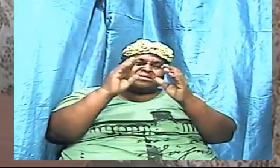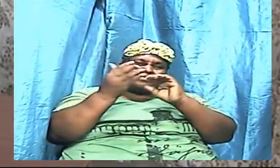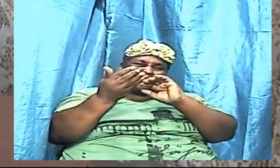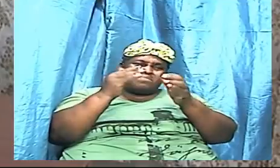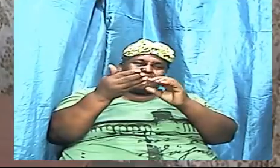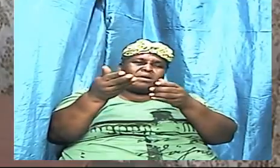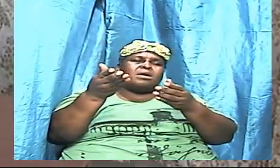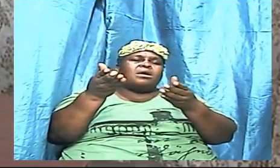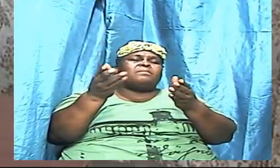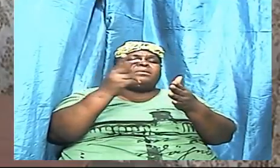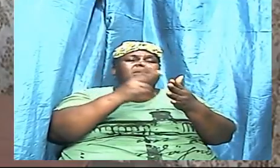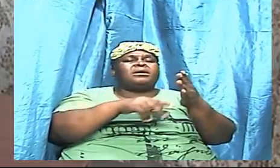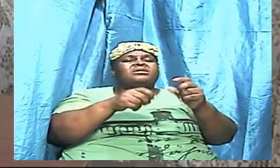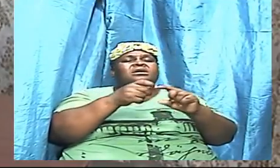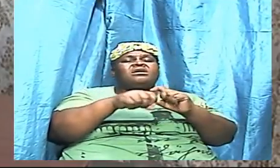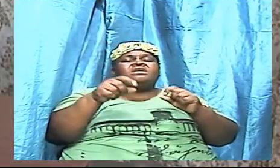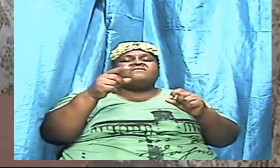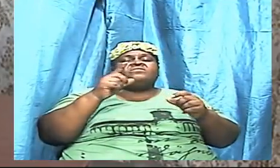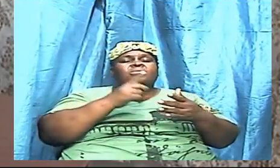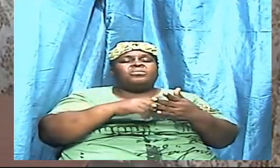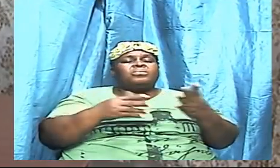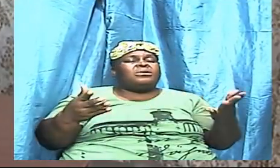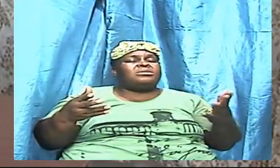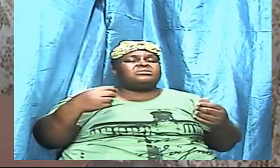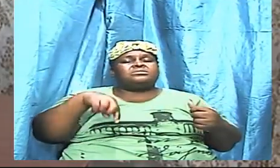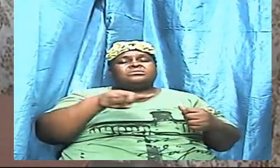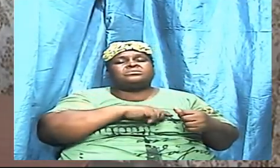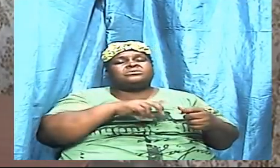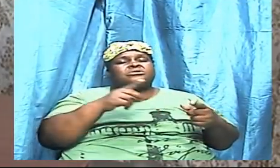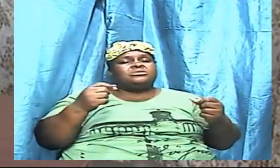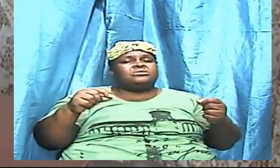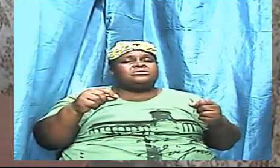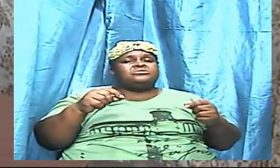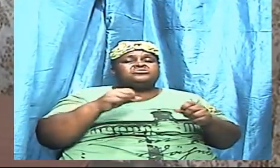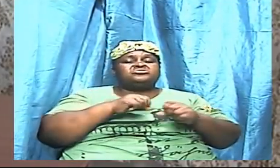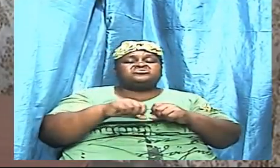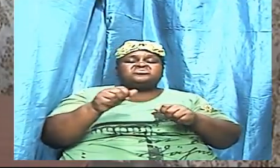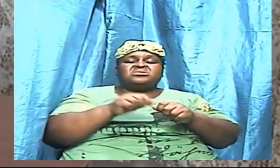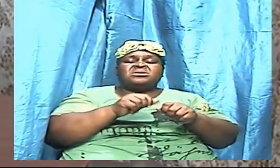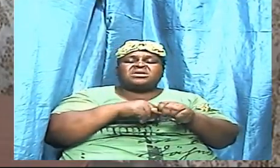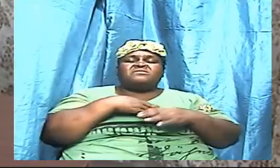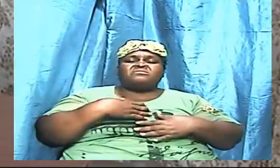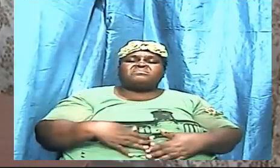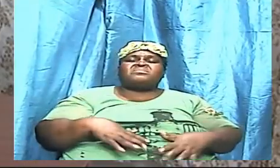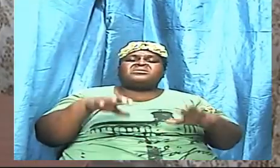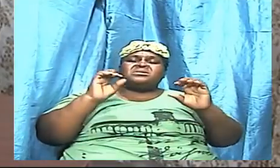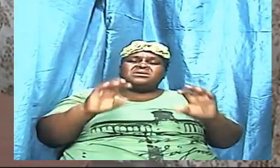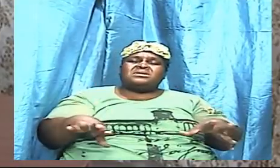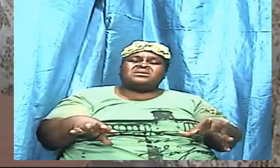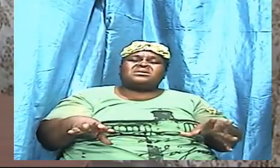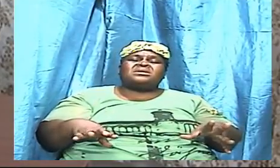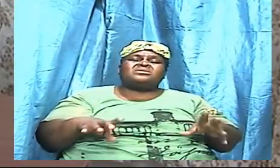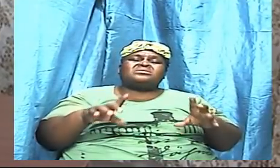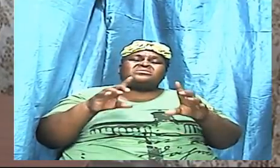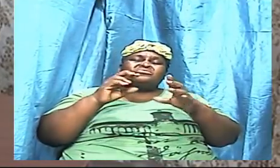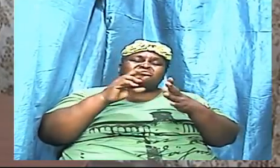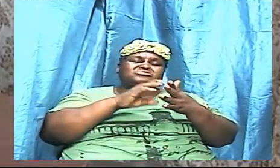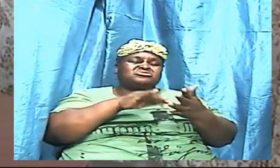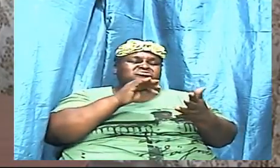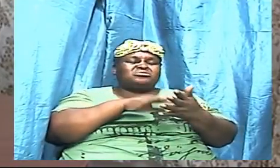we do so that everybody can get into the world because we're not leaving anybody behind